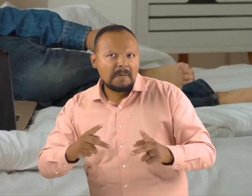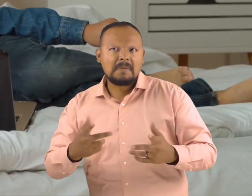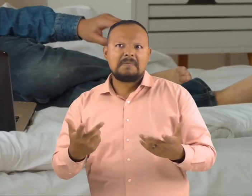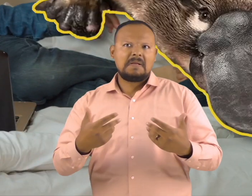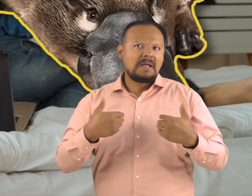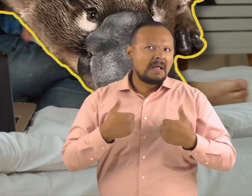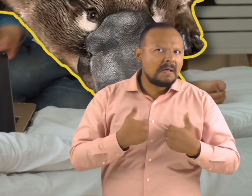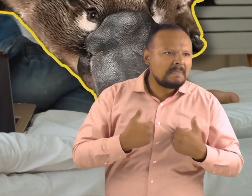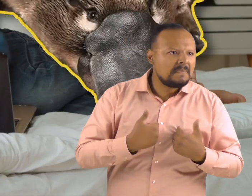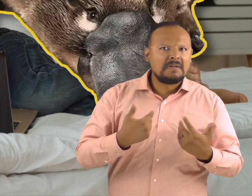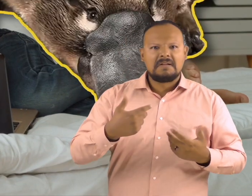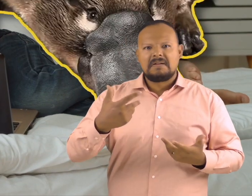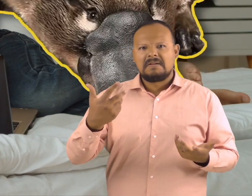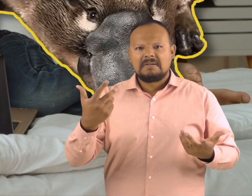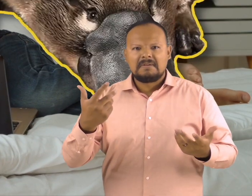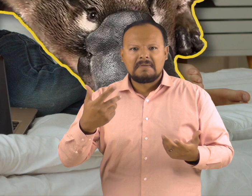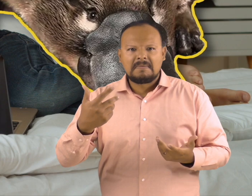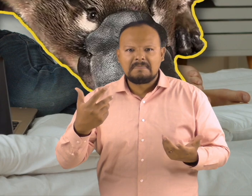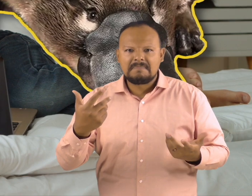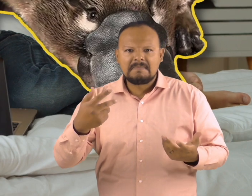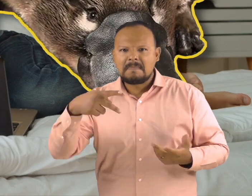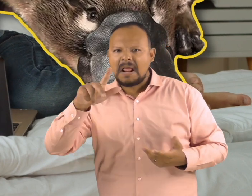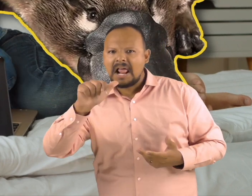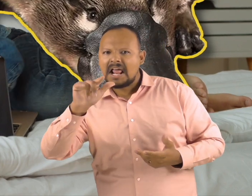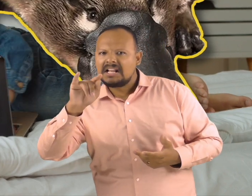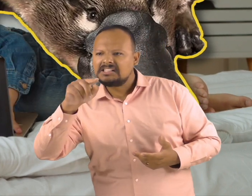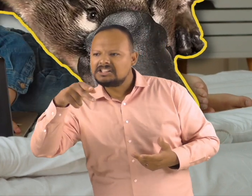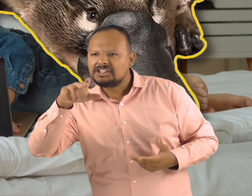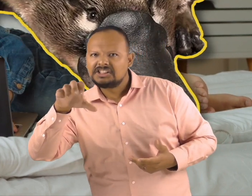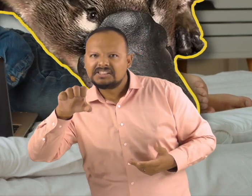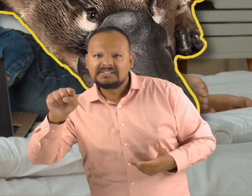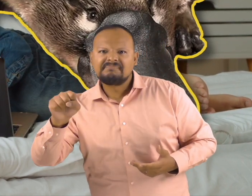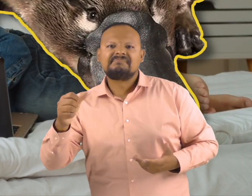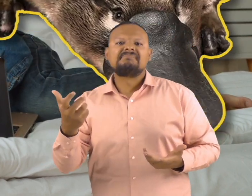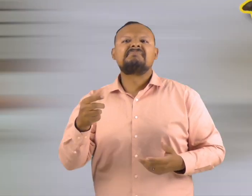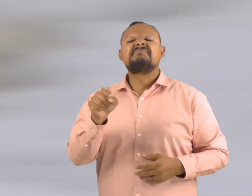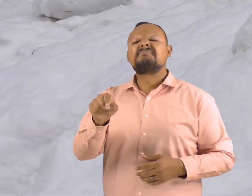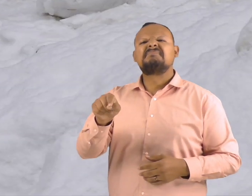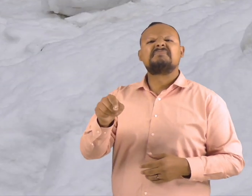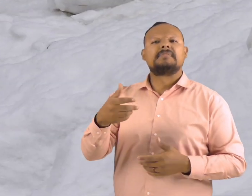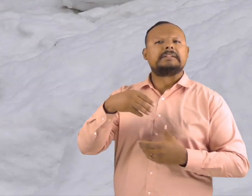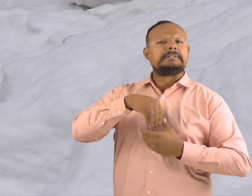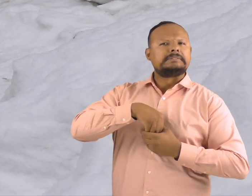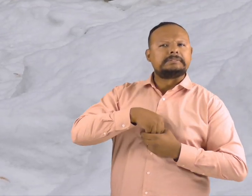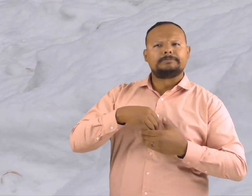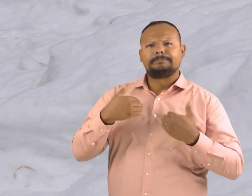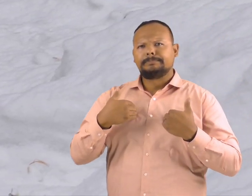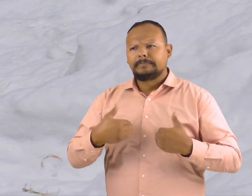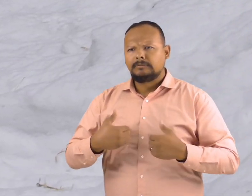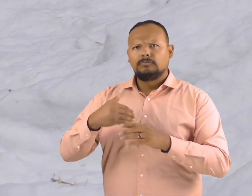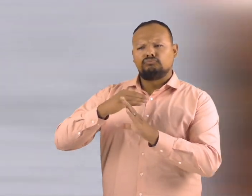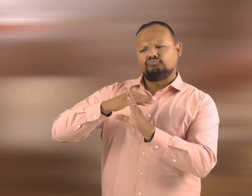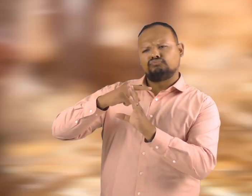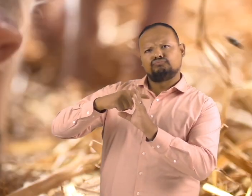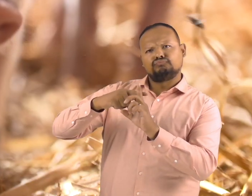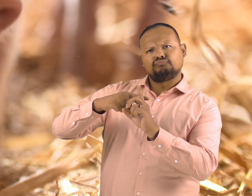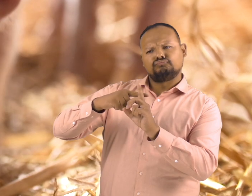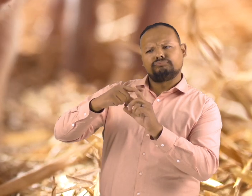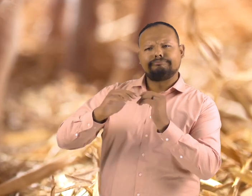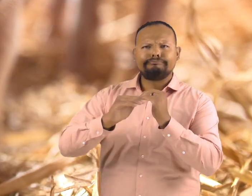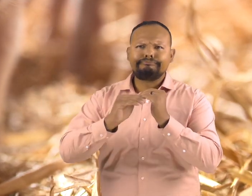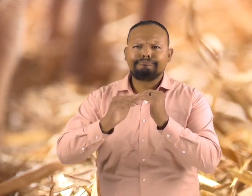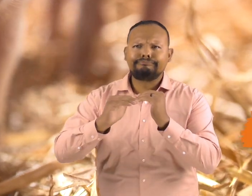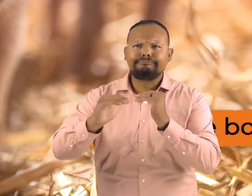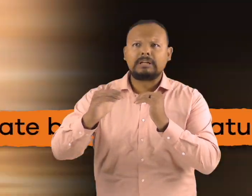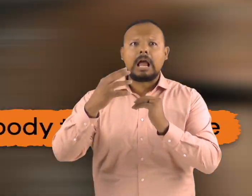Humans and platypuses are just a couple of examples of mammals. Mammals are endothermic, which